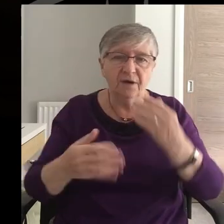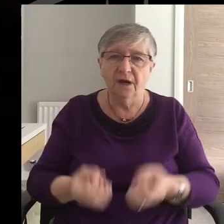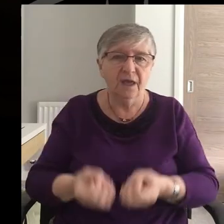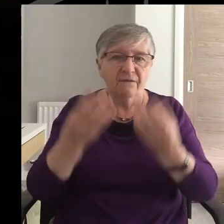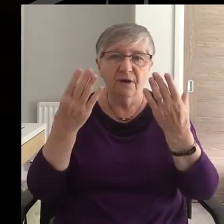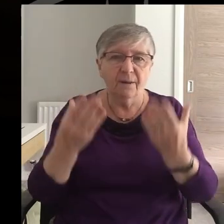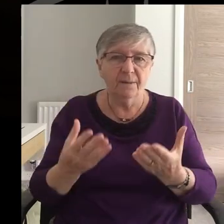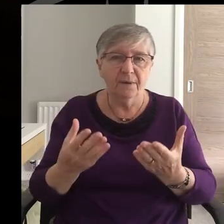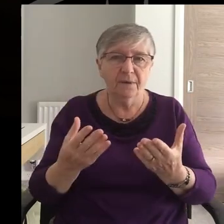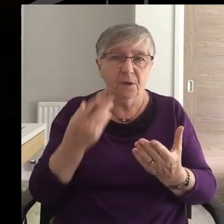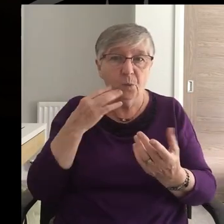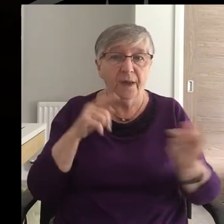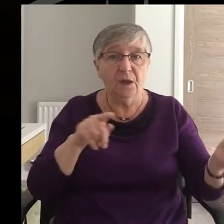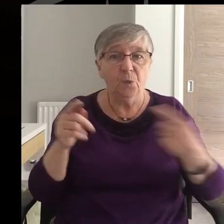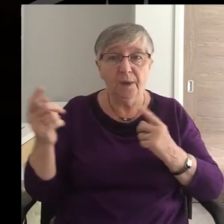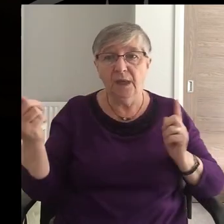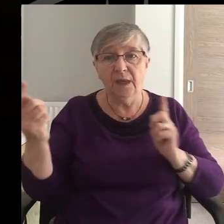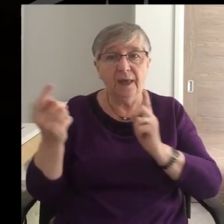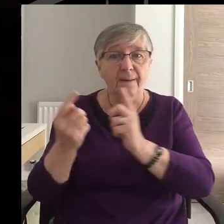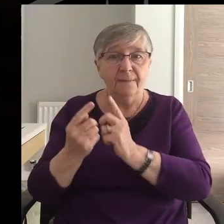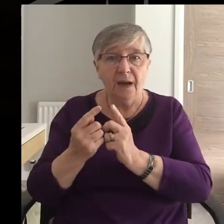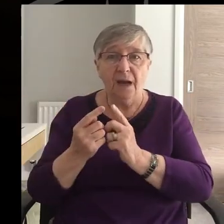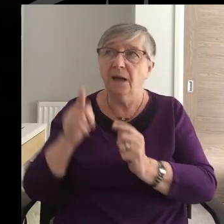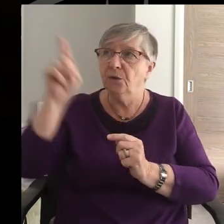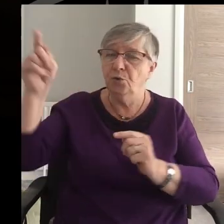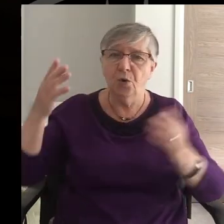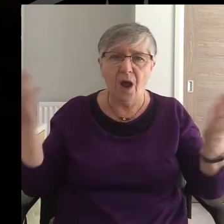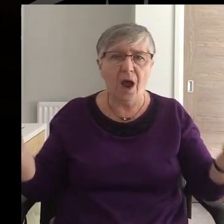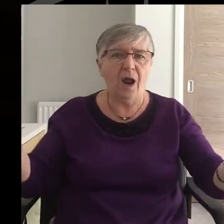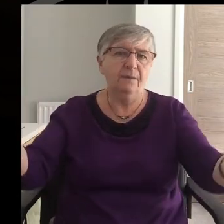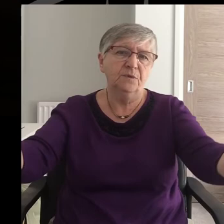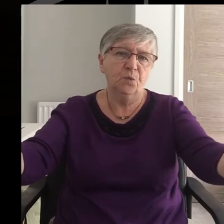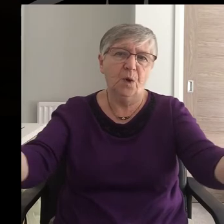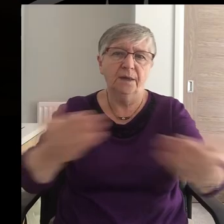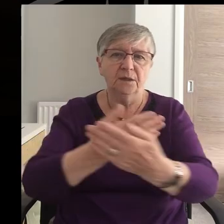And when we returned Your arms were open wide And welcome